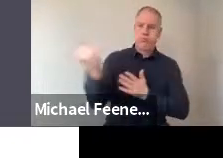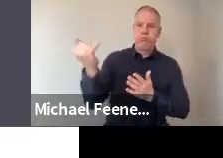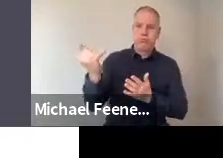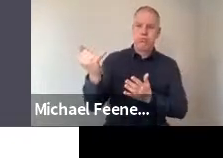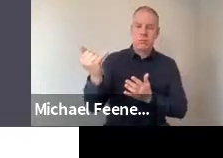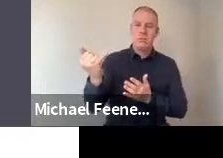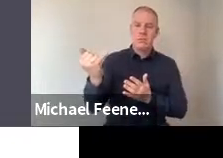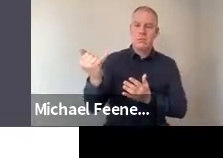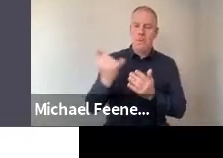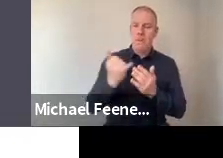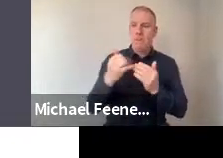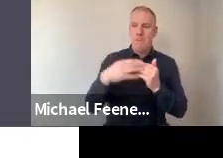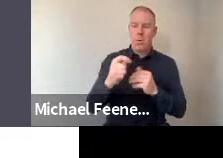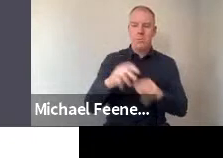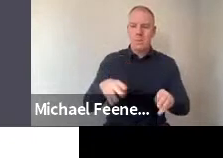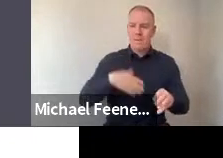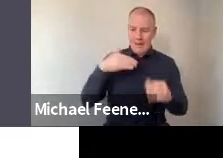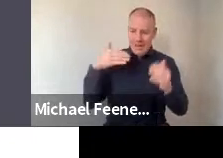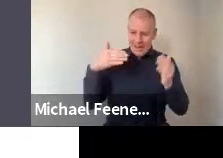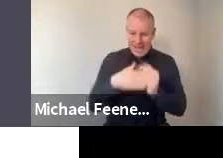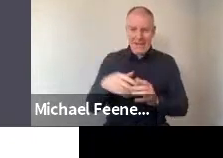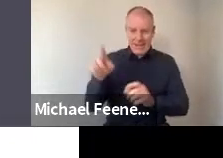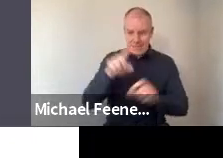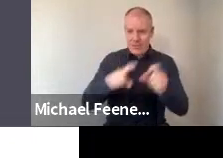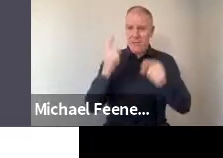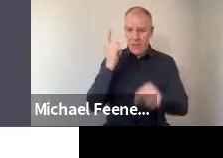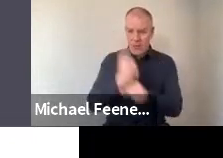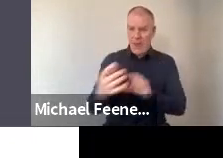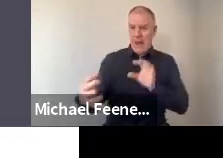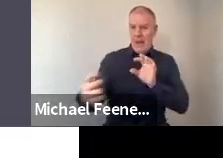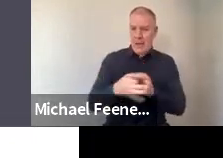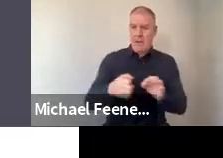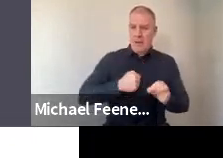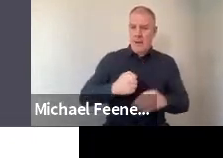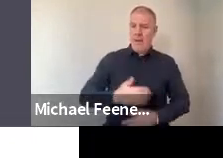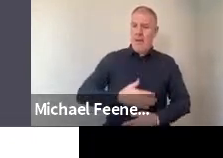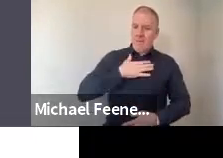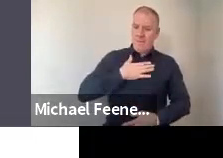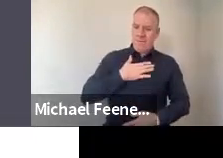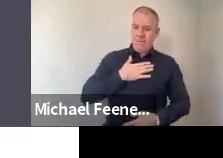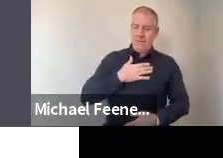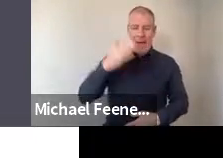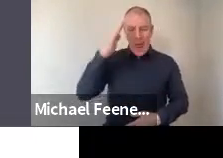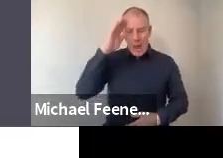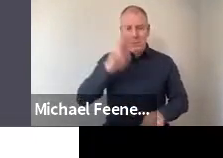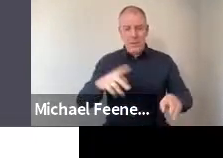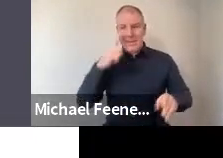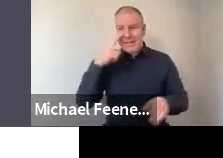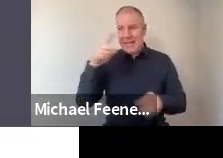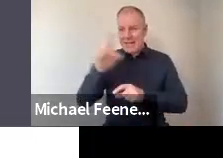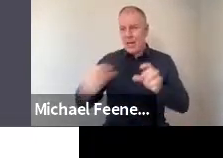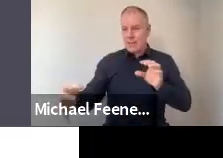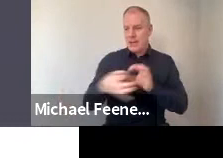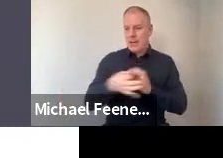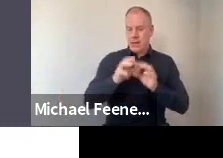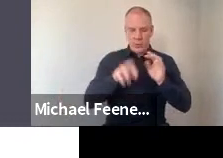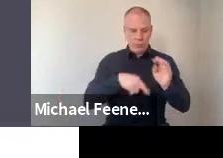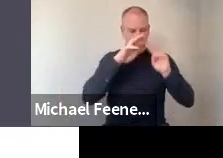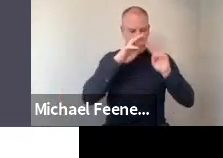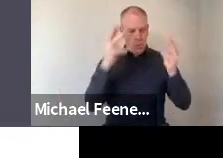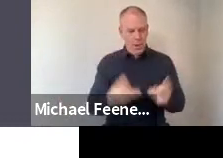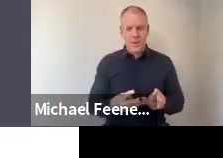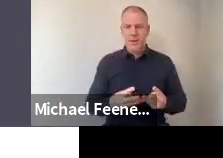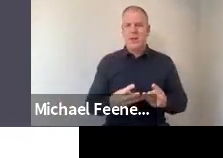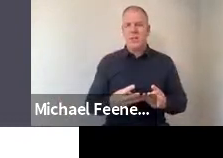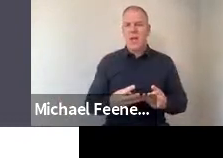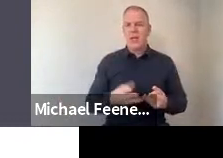vast majority of people. So people, the Irish public see science connected to the real world. They don't